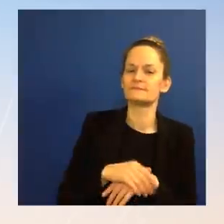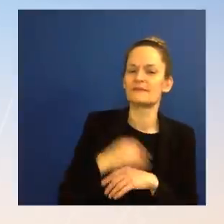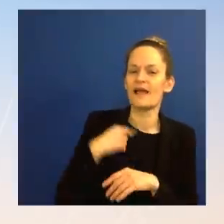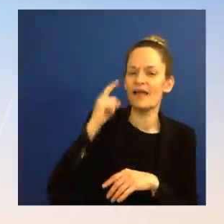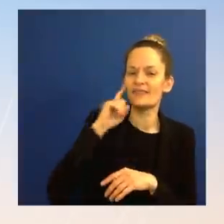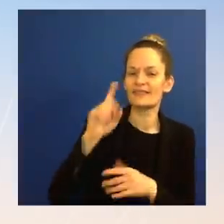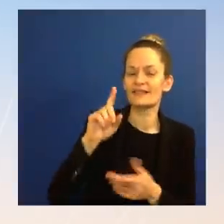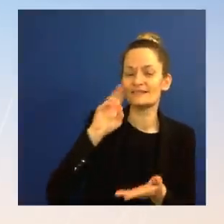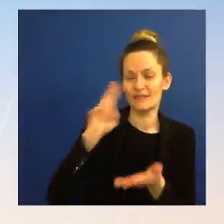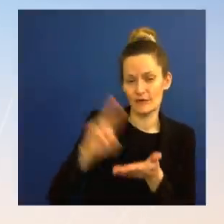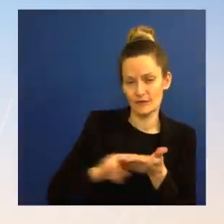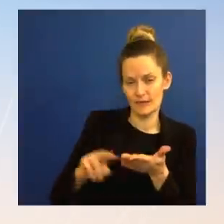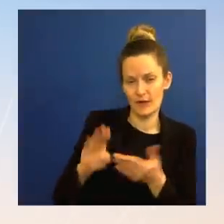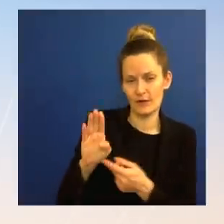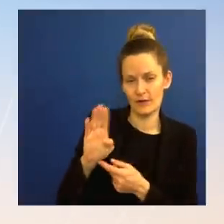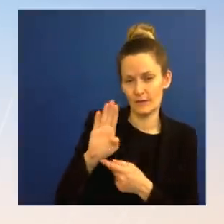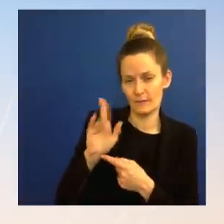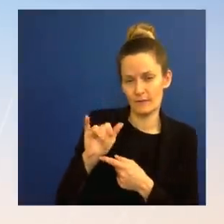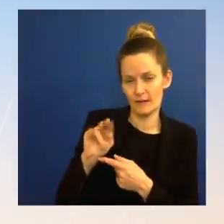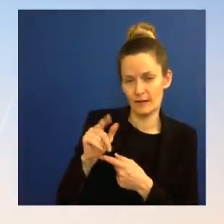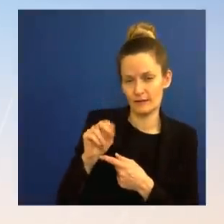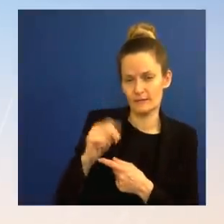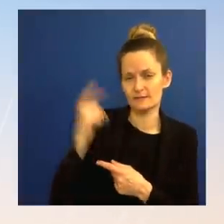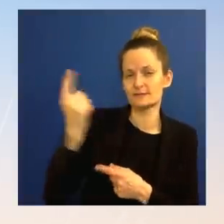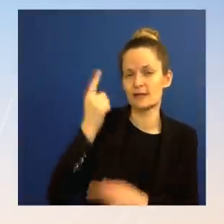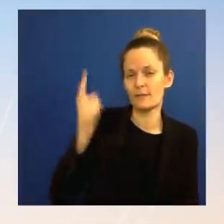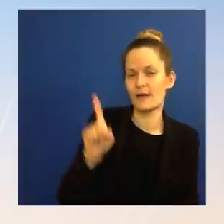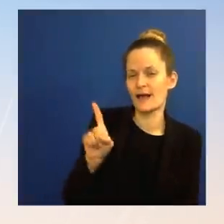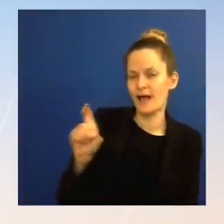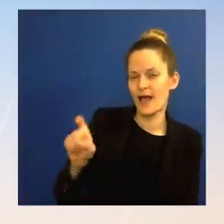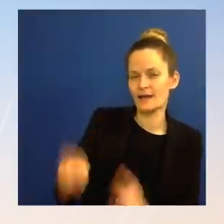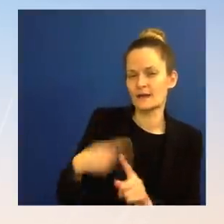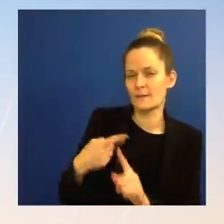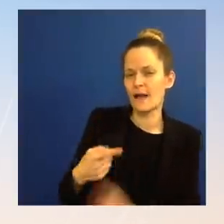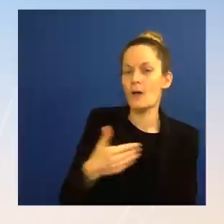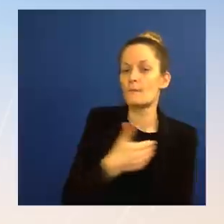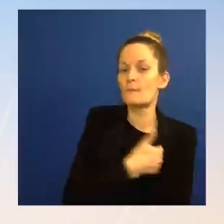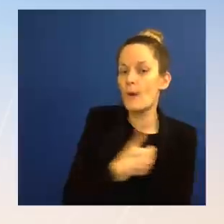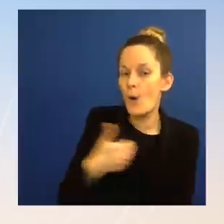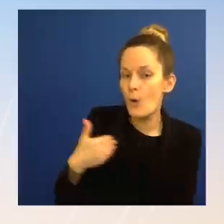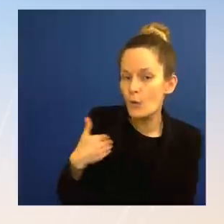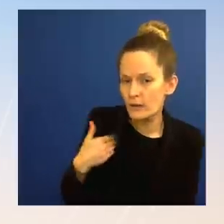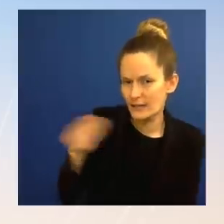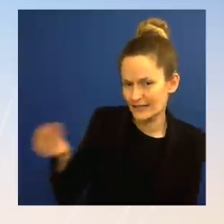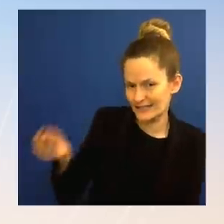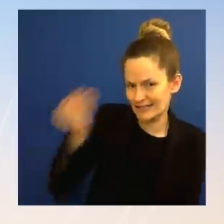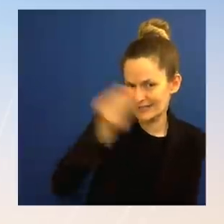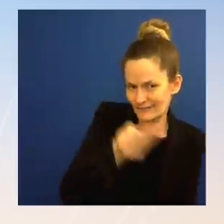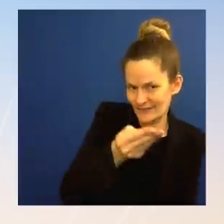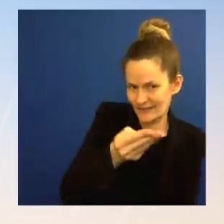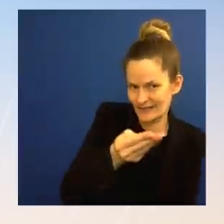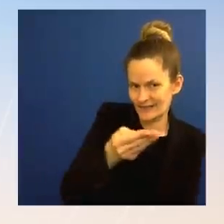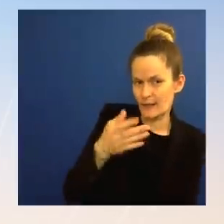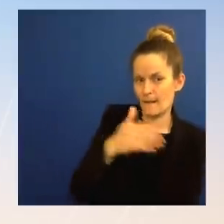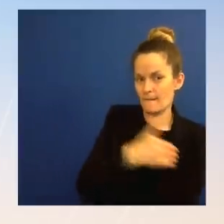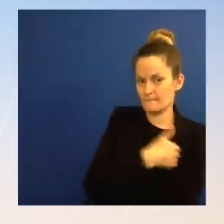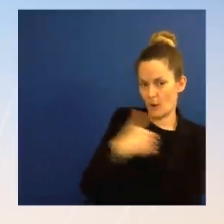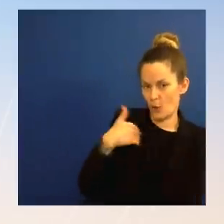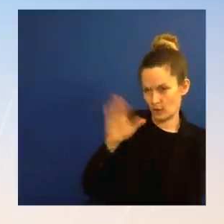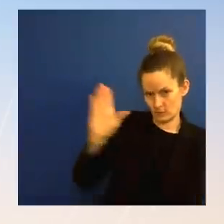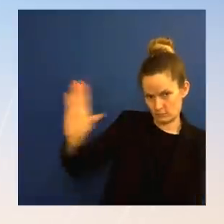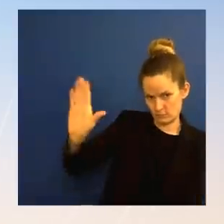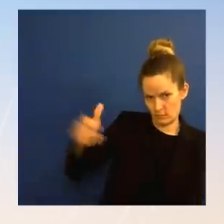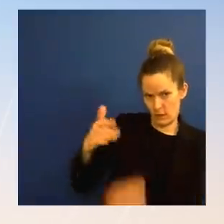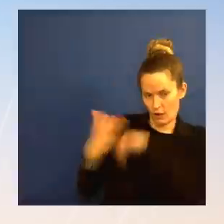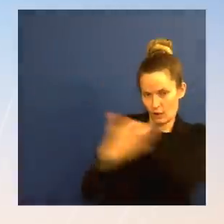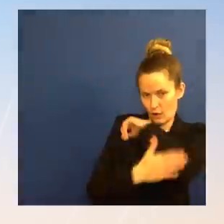planes to the Ukrainians. That's certainly a choice they make as a sovereign country. We've never opposed that, never stood in the way of that. We still do not today. What